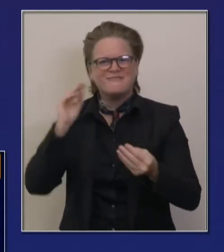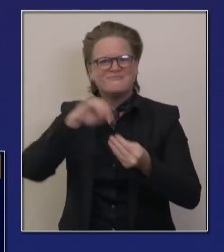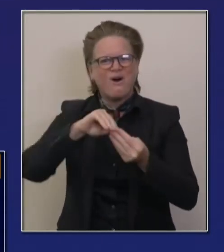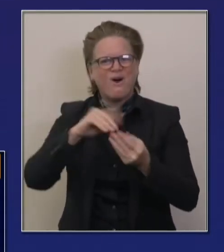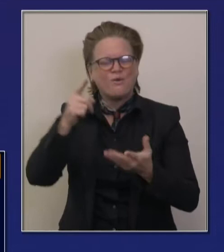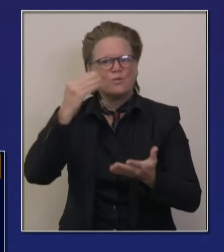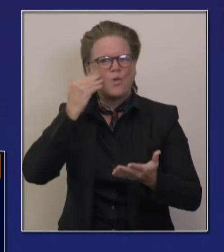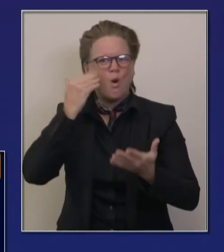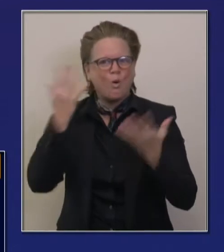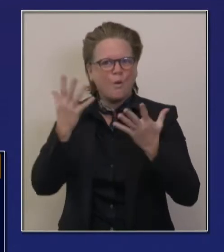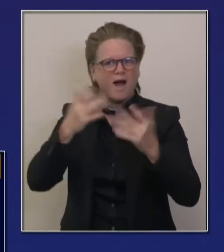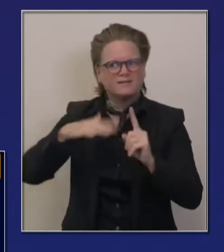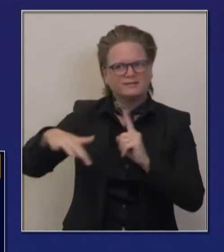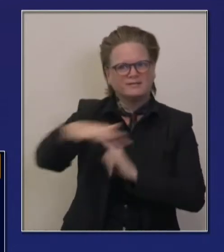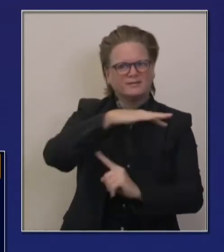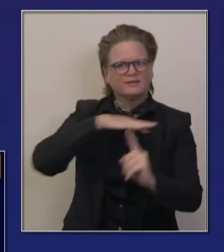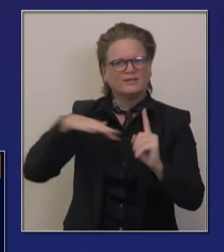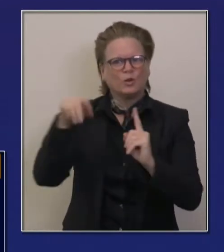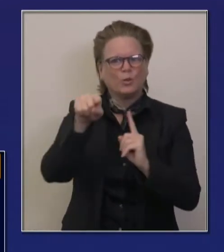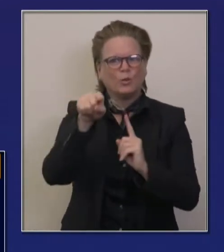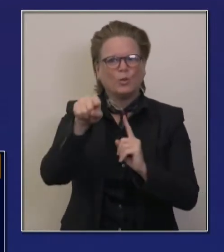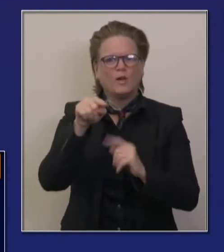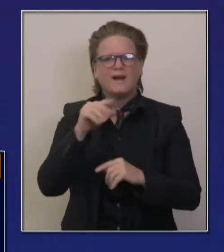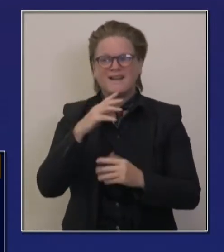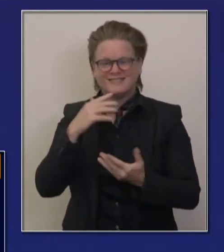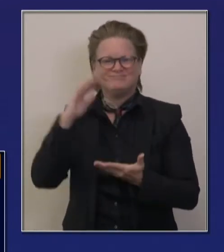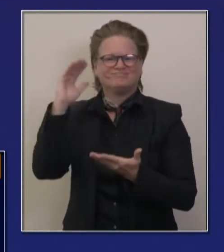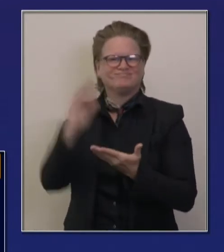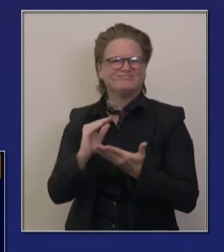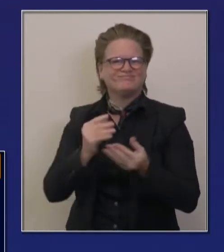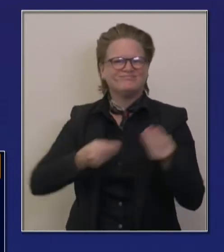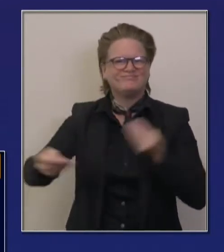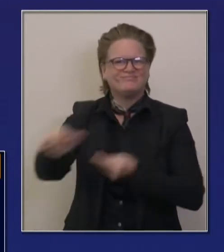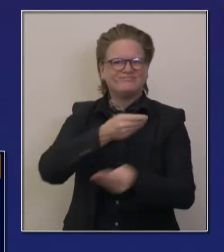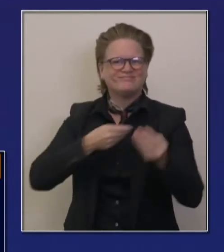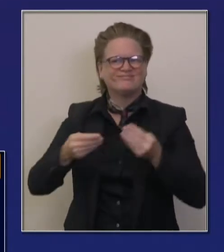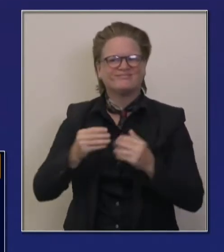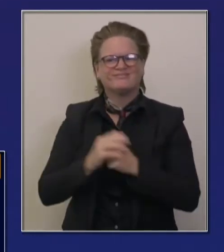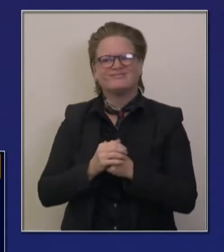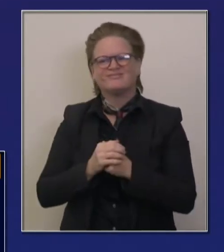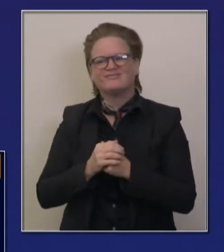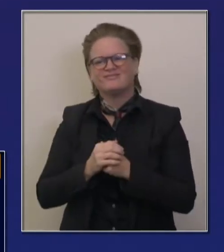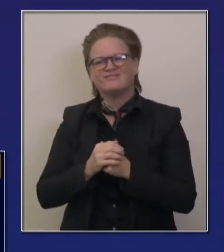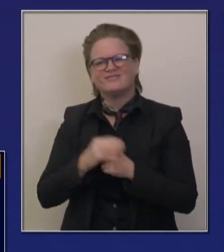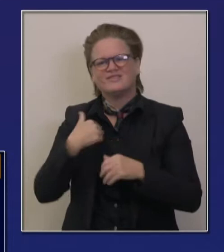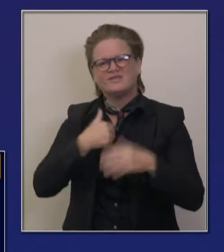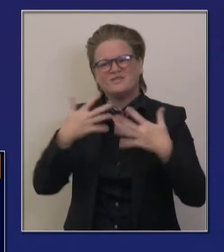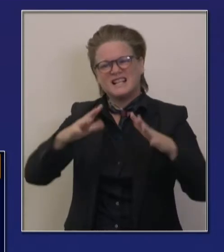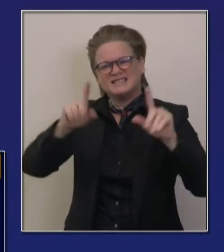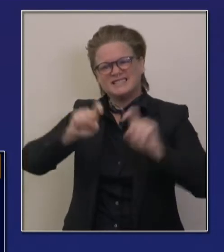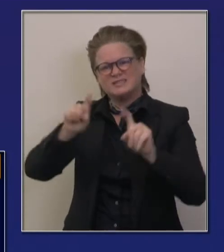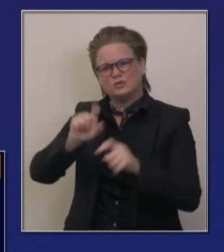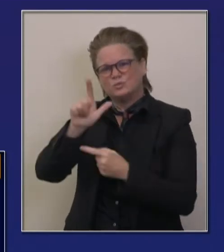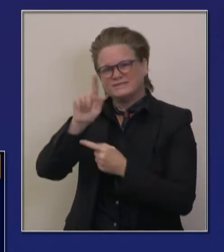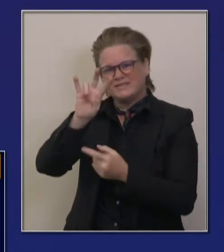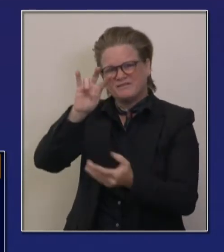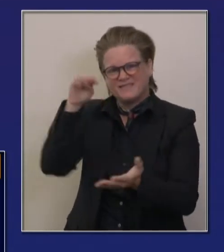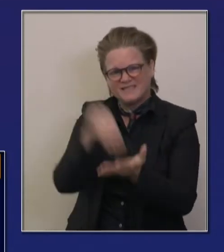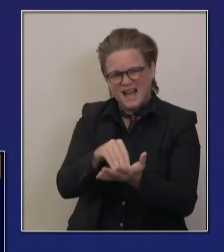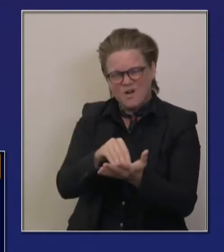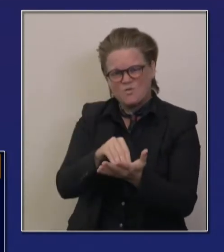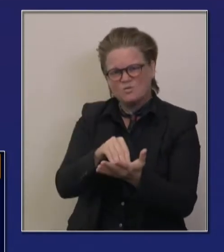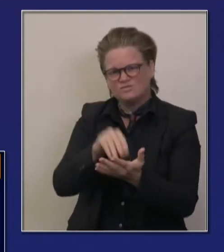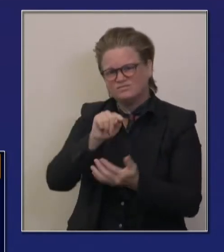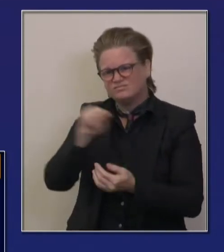Now, let's talk about new case numbers, 24,735 is what we're reporting over the last 24 hour period. You can see the